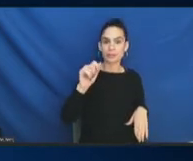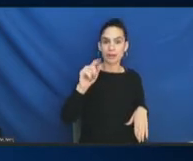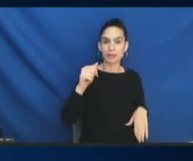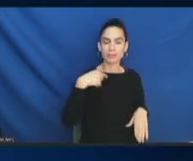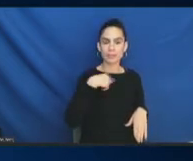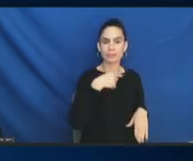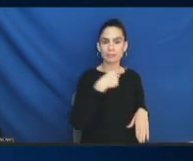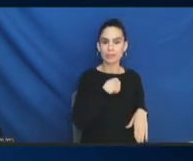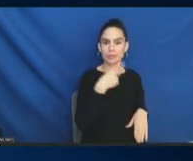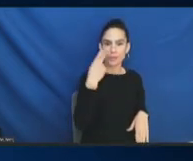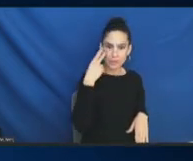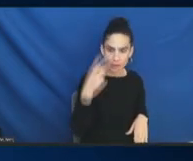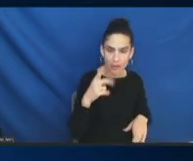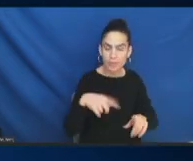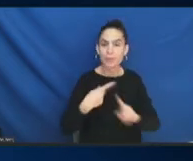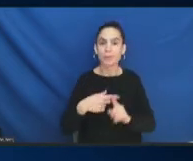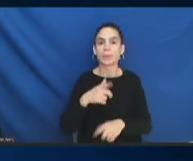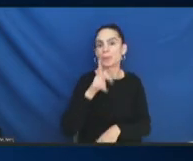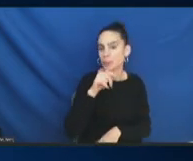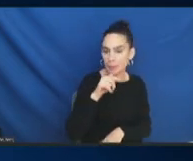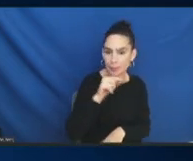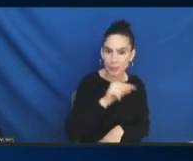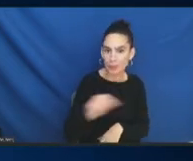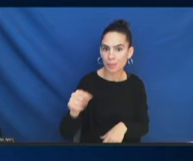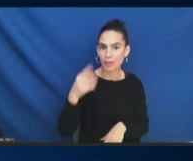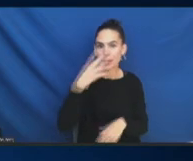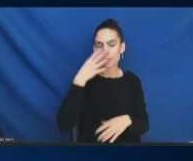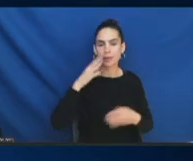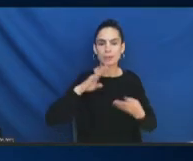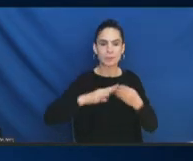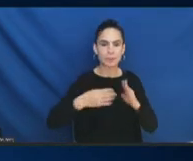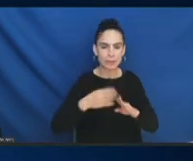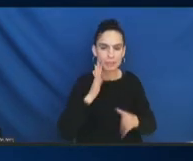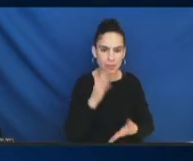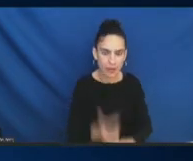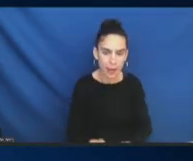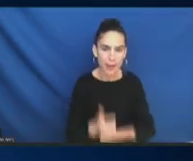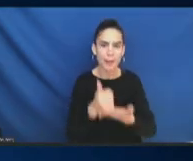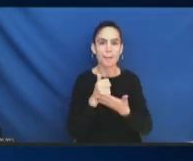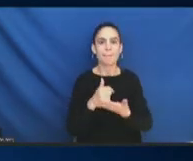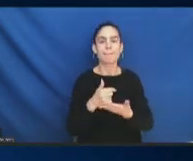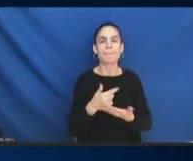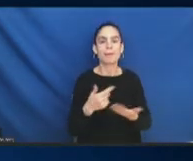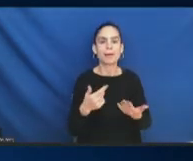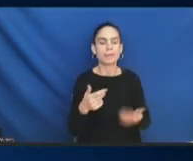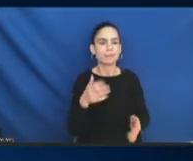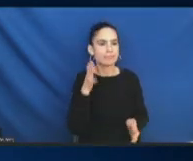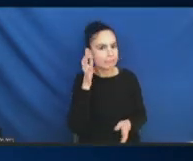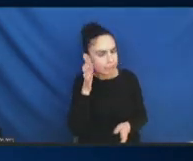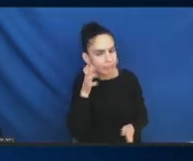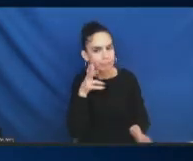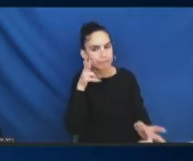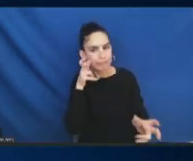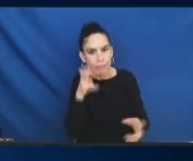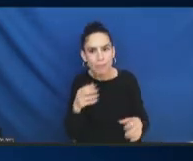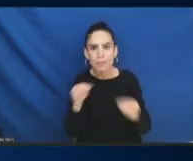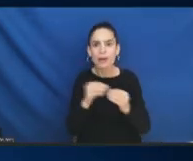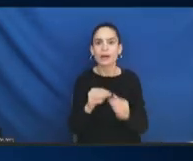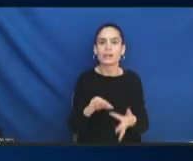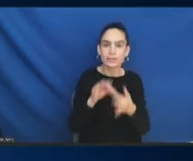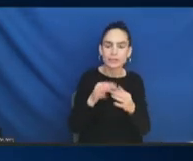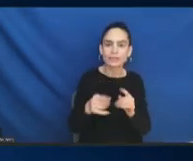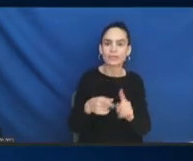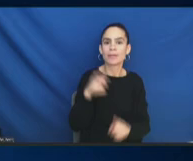are, it would be really helpful to us to hear more, especially from DHS, around some of the efforts that they